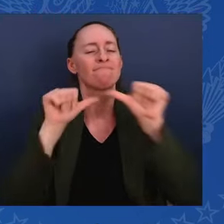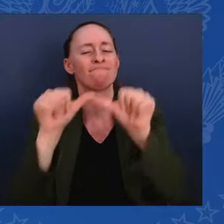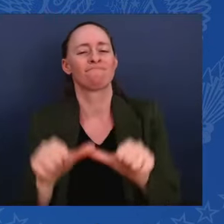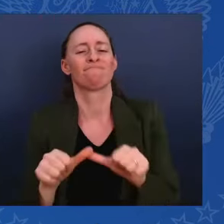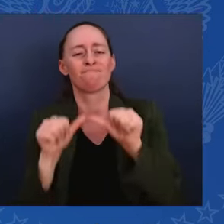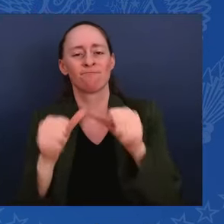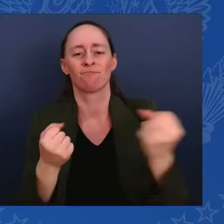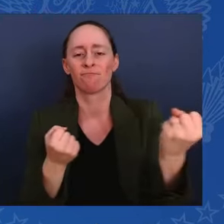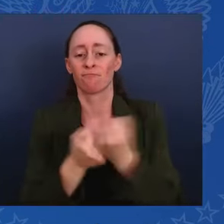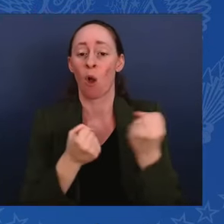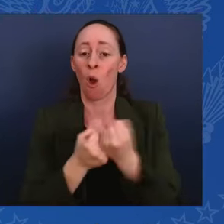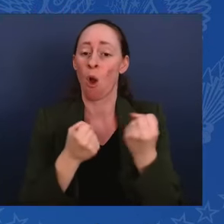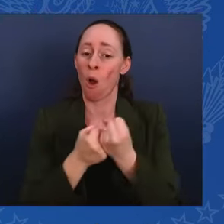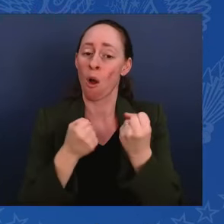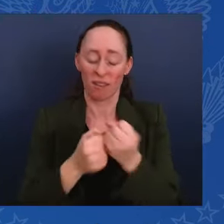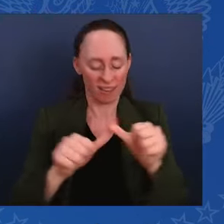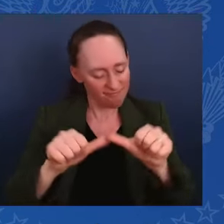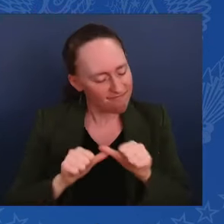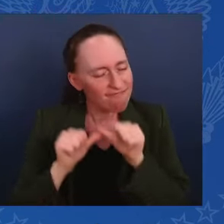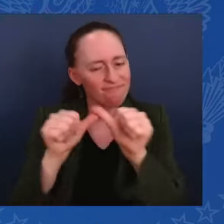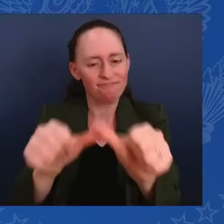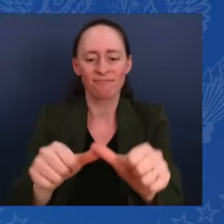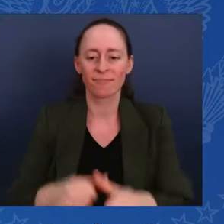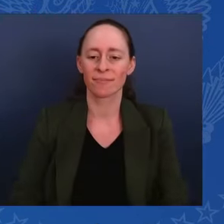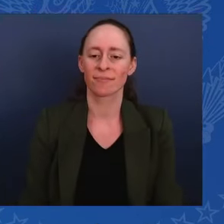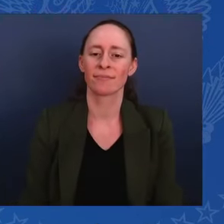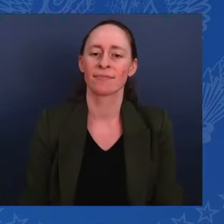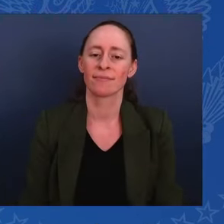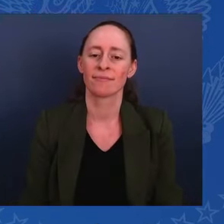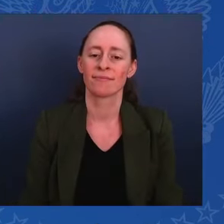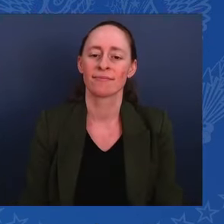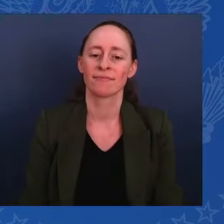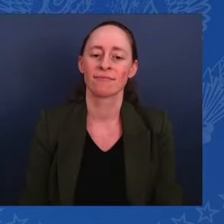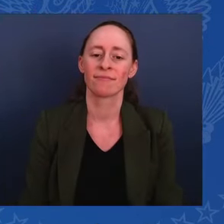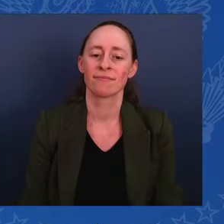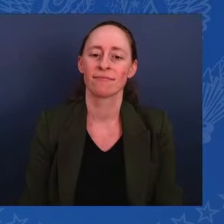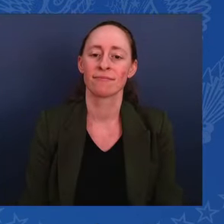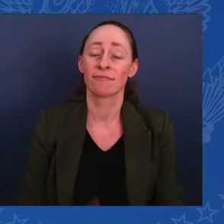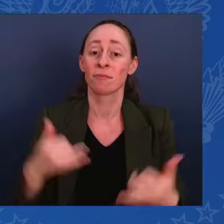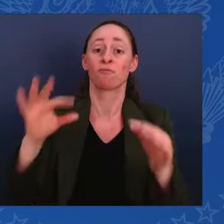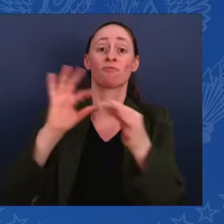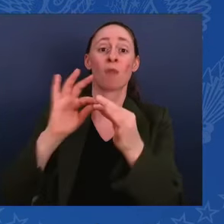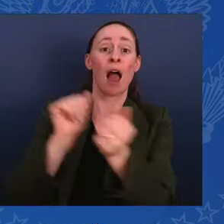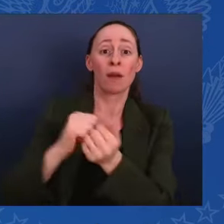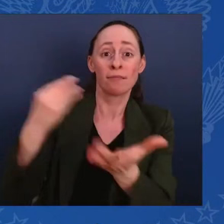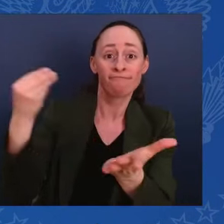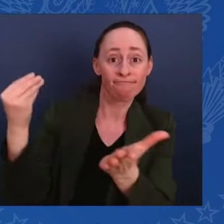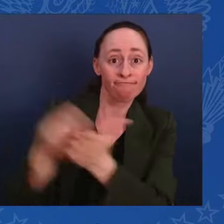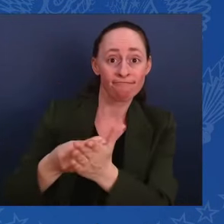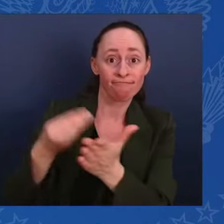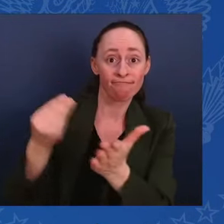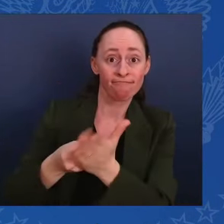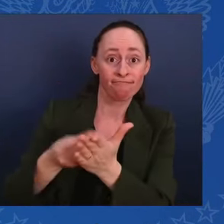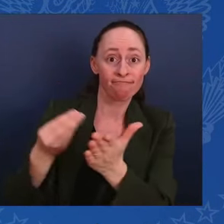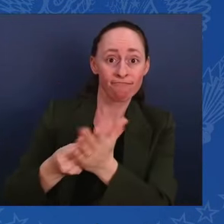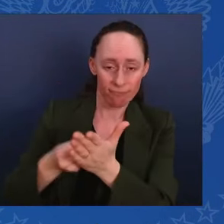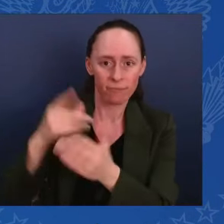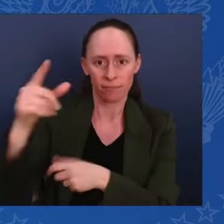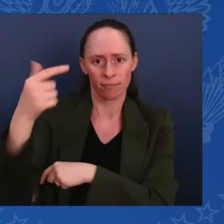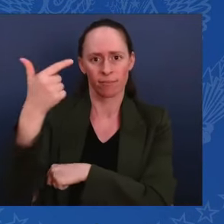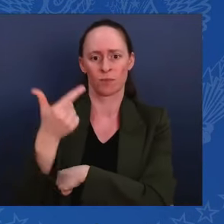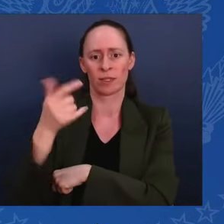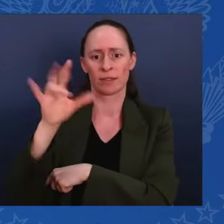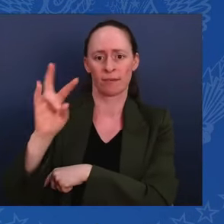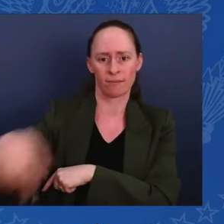On financing, the G7, under Georgia's leadership, came together with a pledge in Apulia to